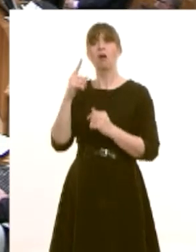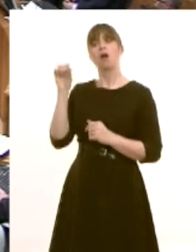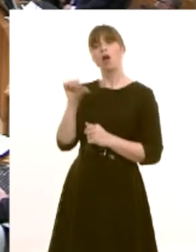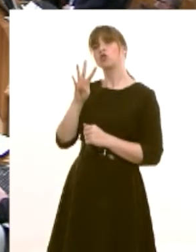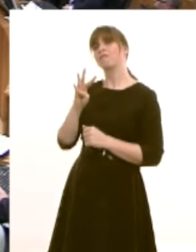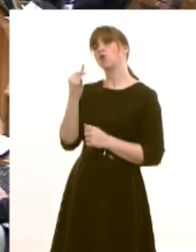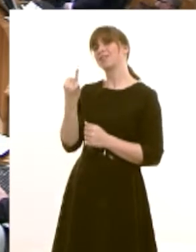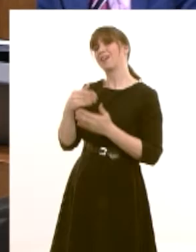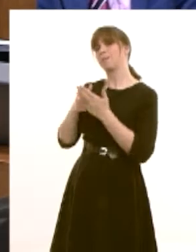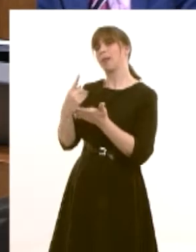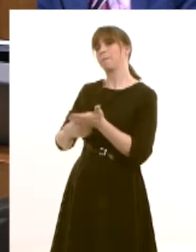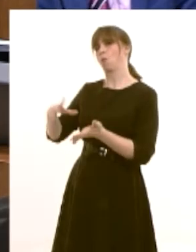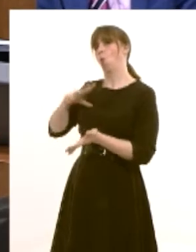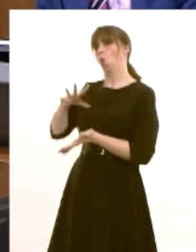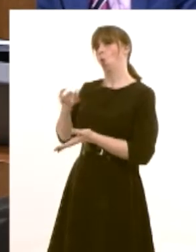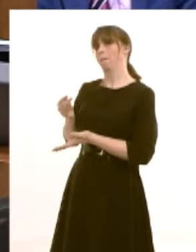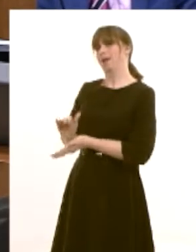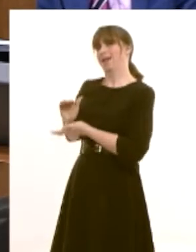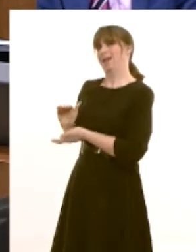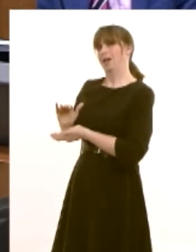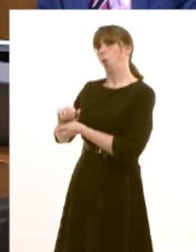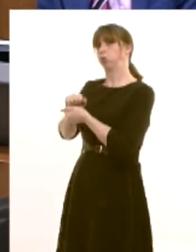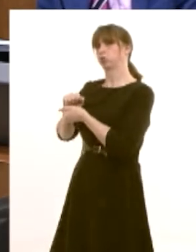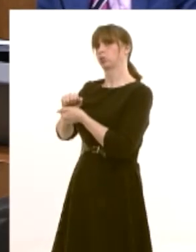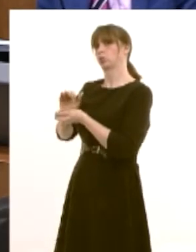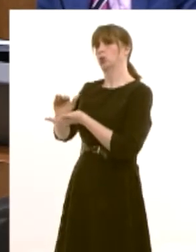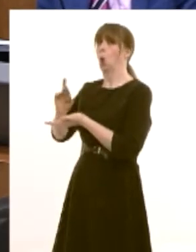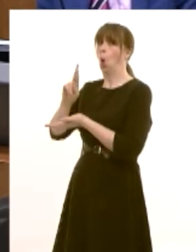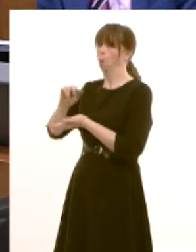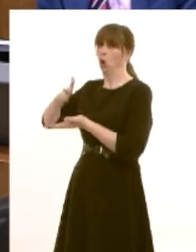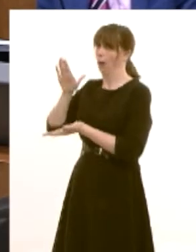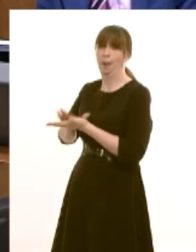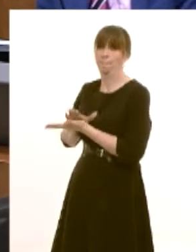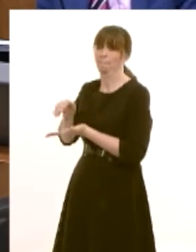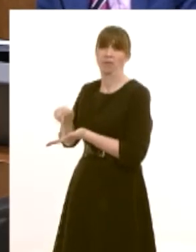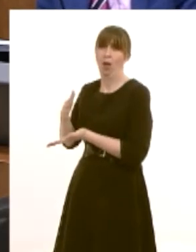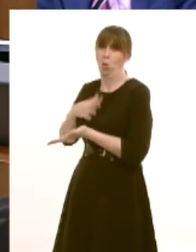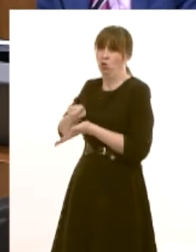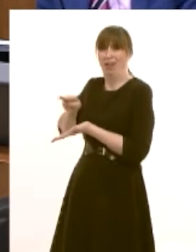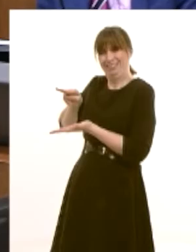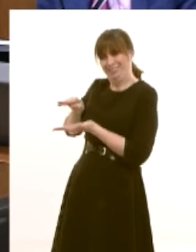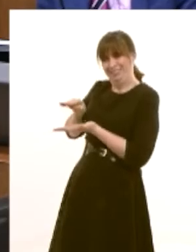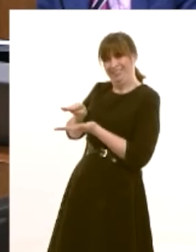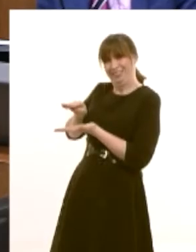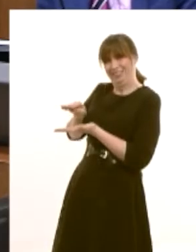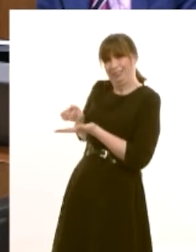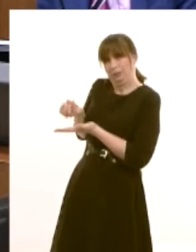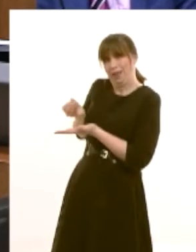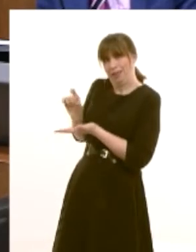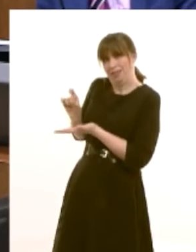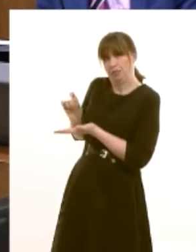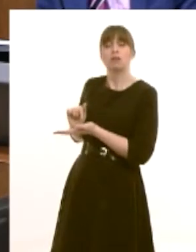contingency uh within that figure which we intend to squeeze of course as far as possible there has been